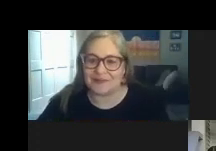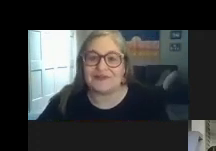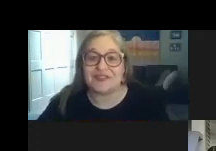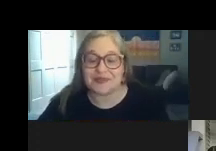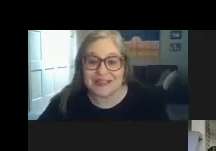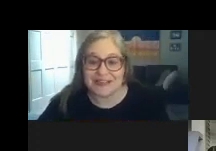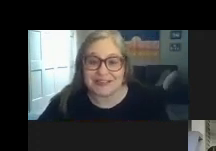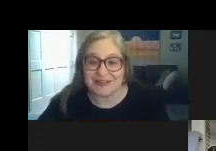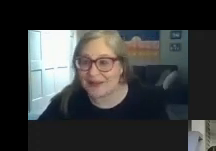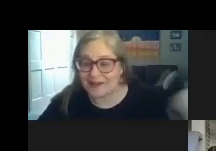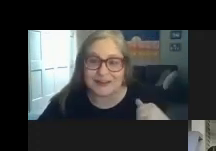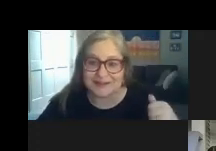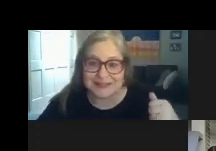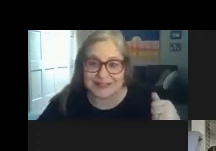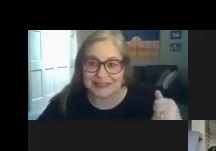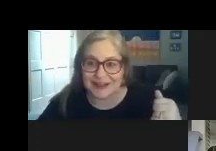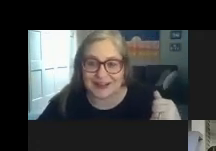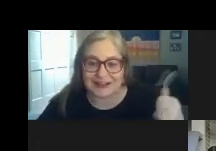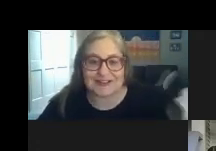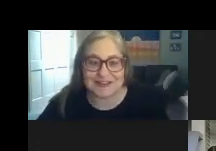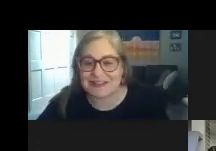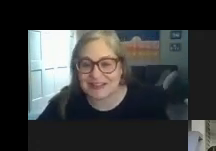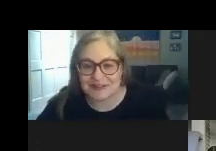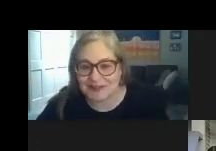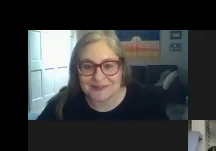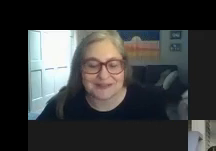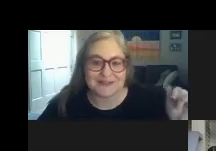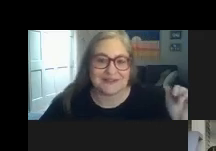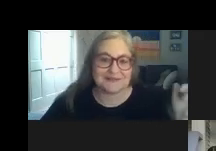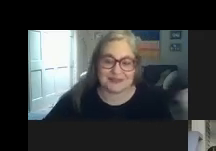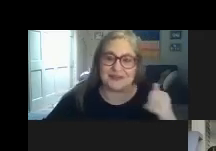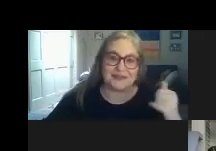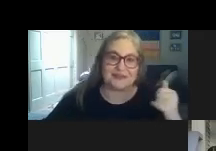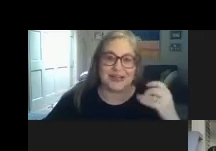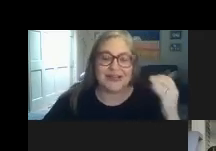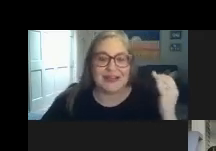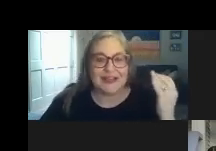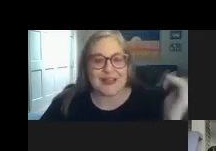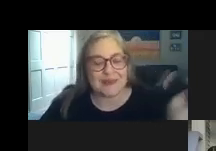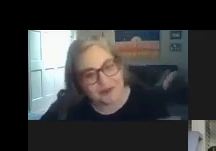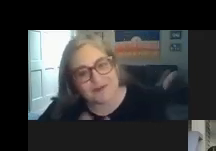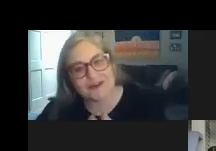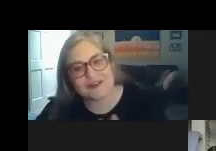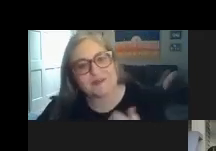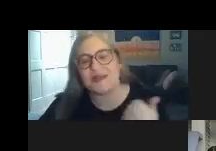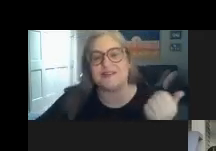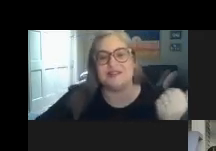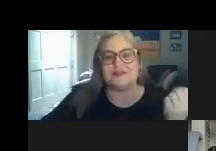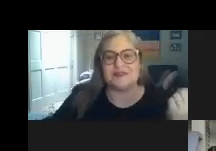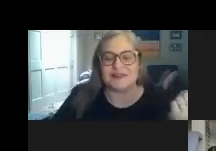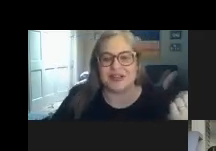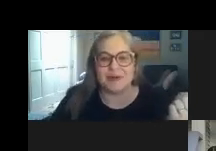from a birth to three center back when he was at a kindering center when he was zero to three they made a referral to